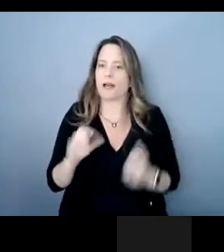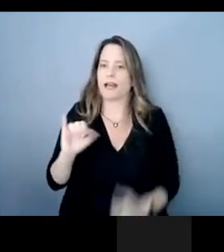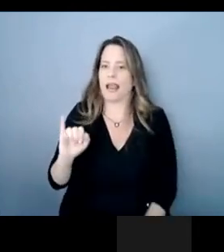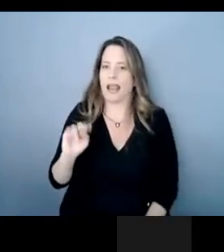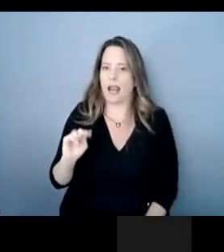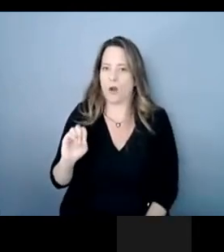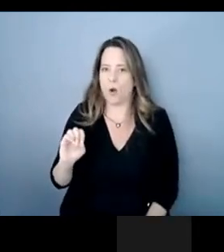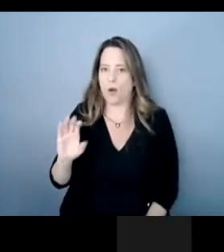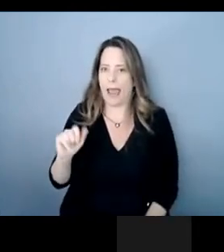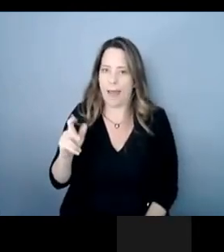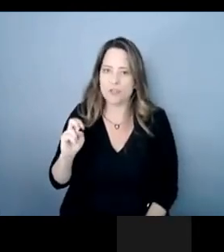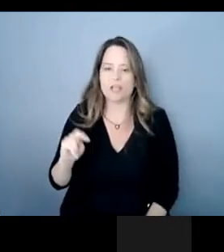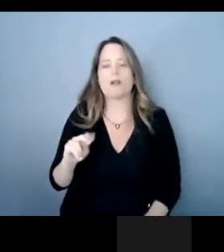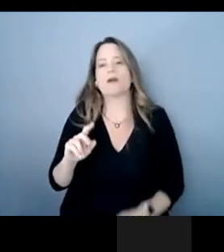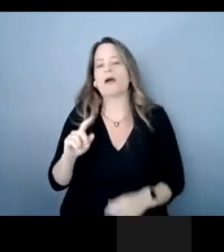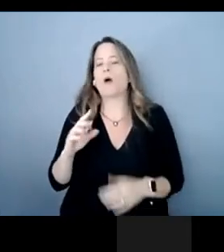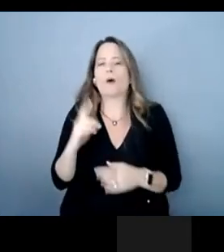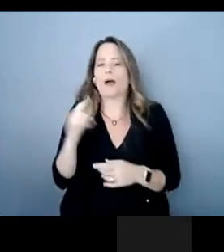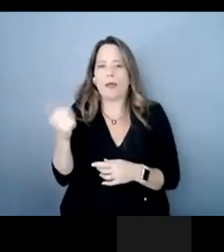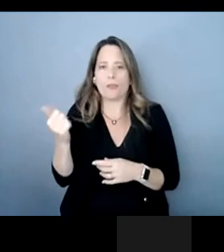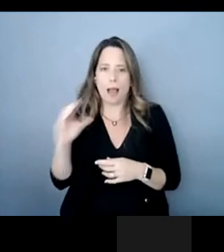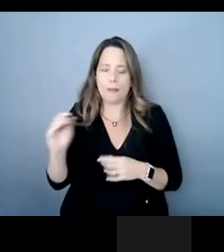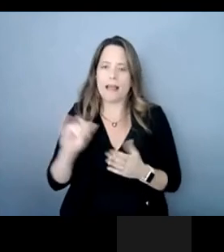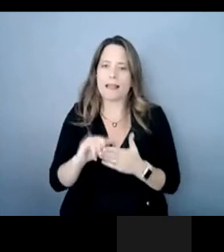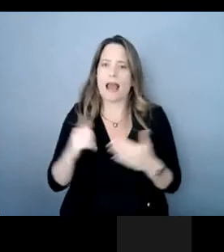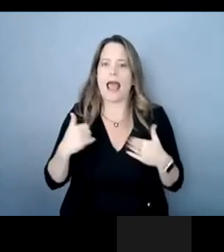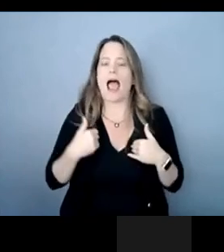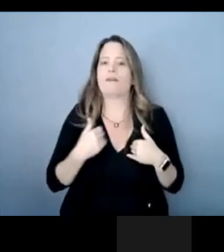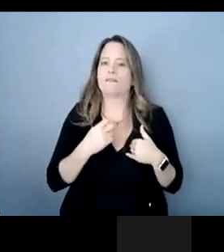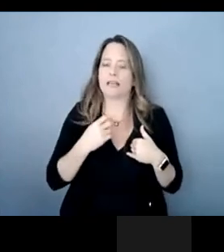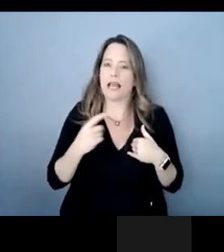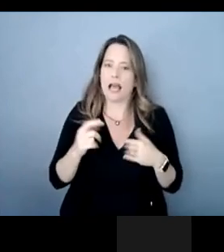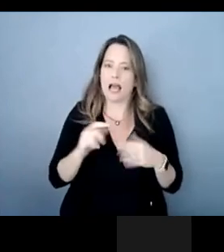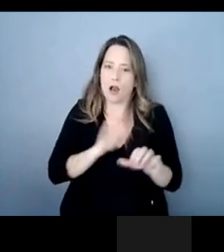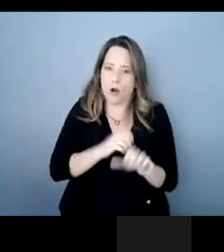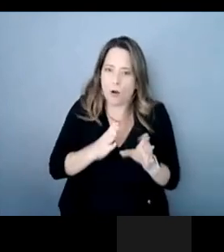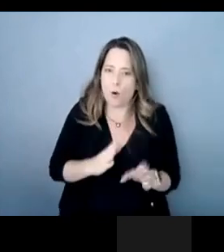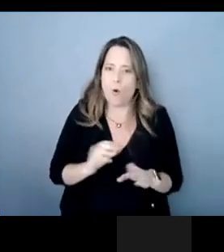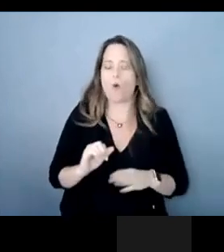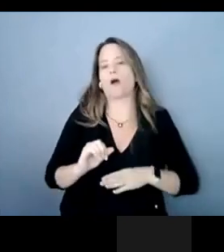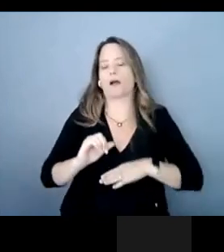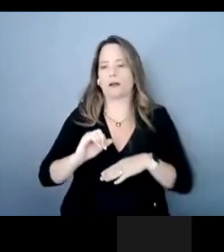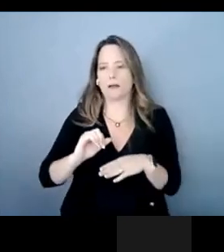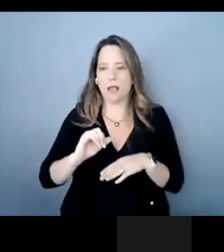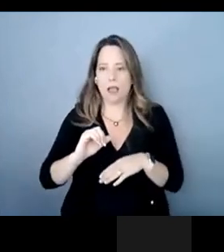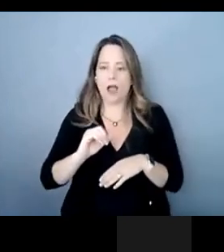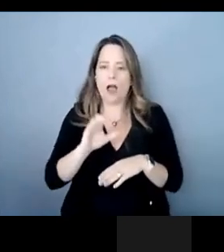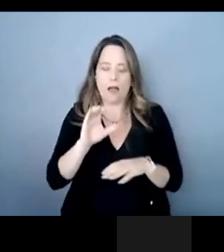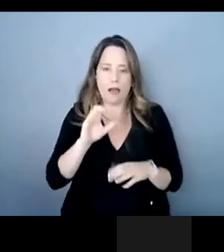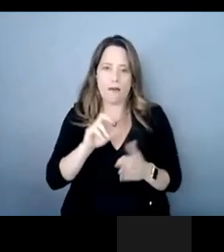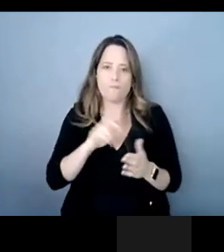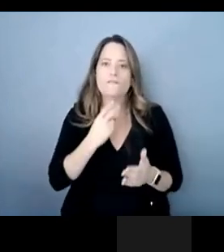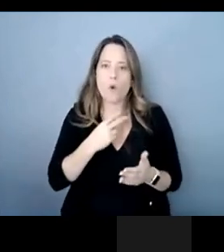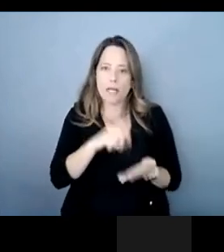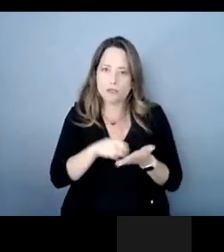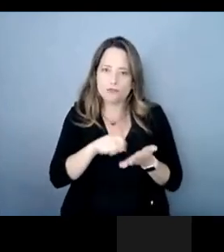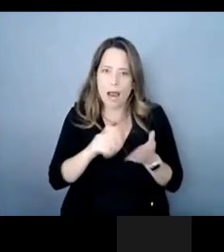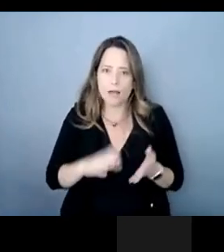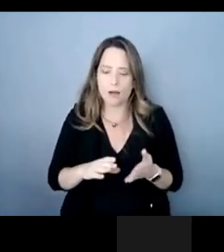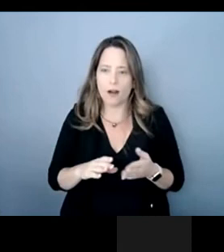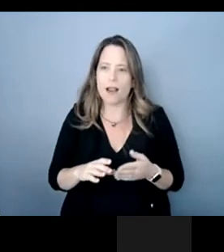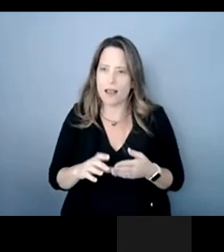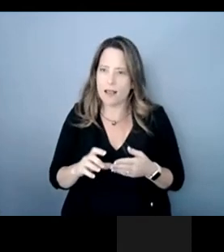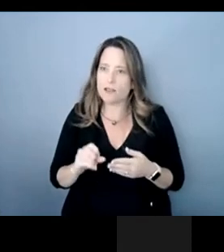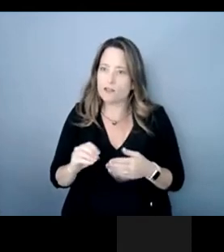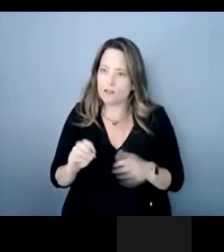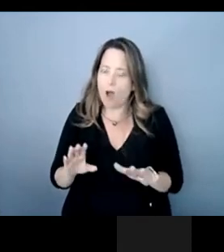or a voice writer and i actually was able to define that down by the type of hearing device they used people with